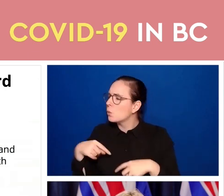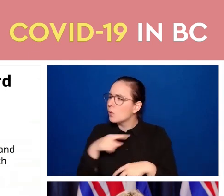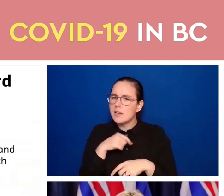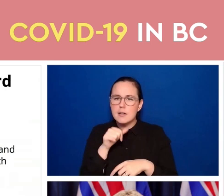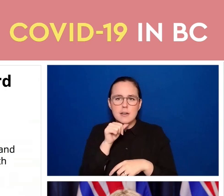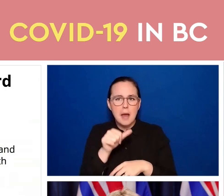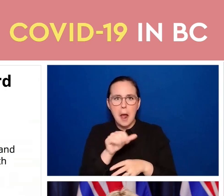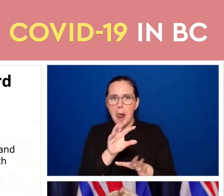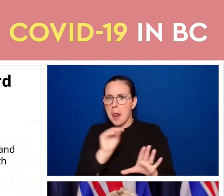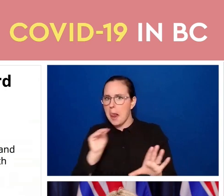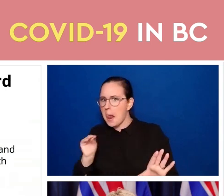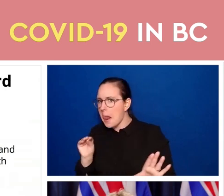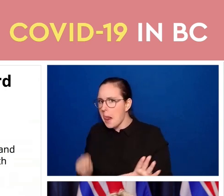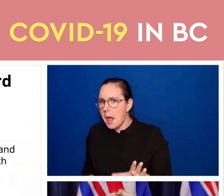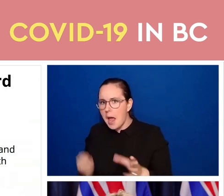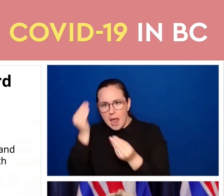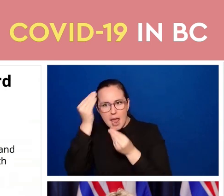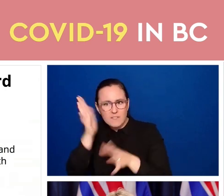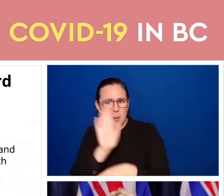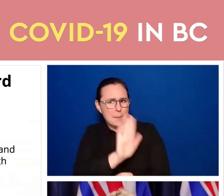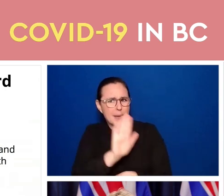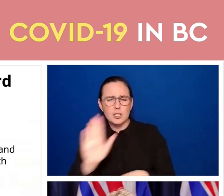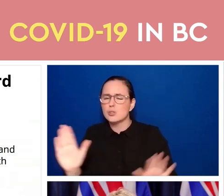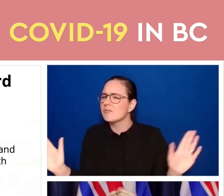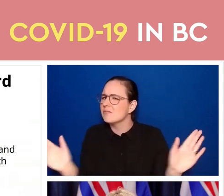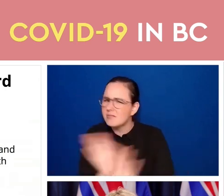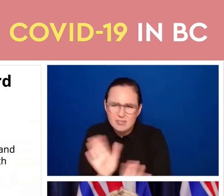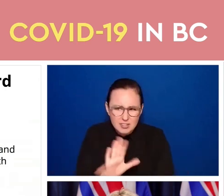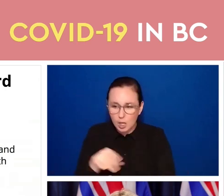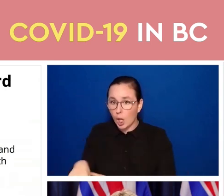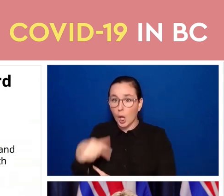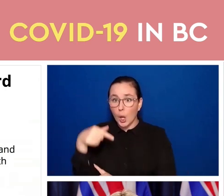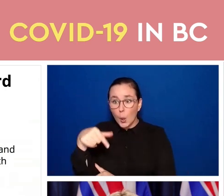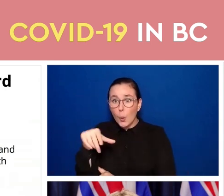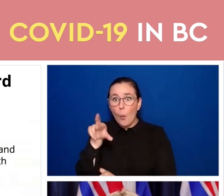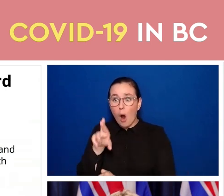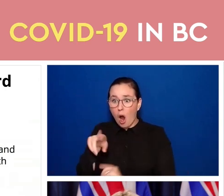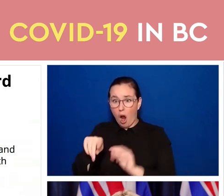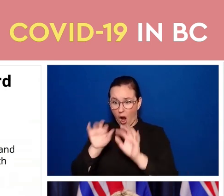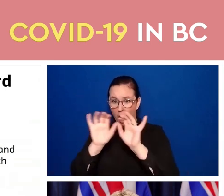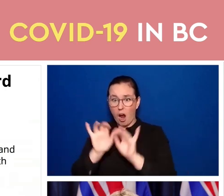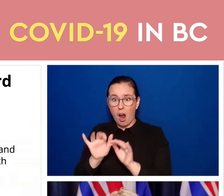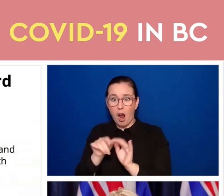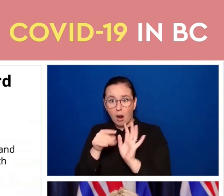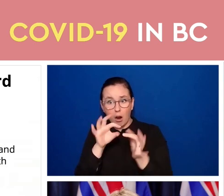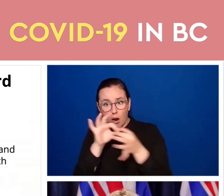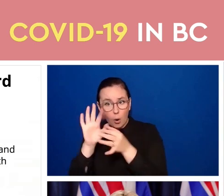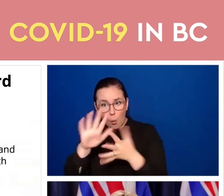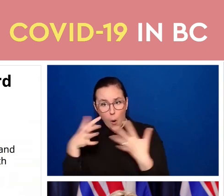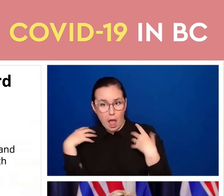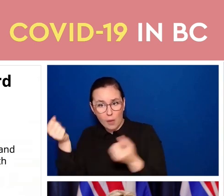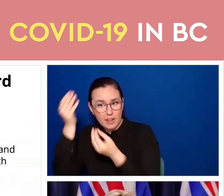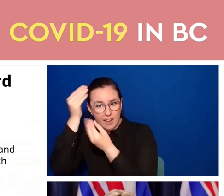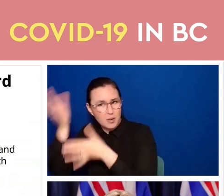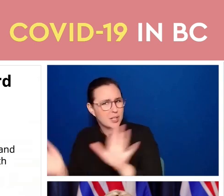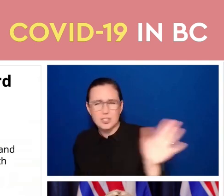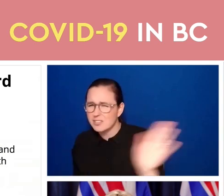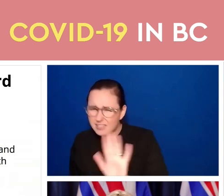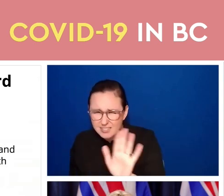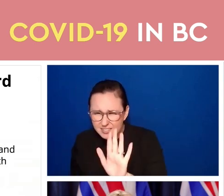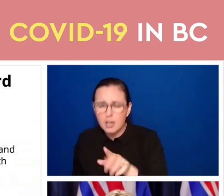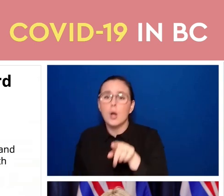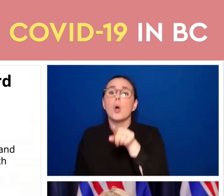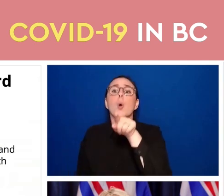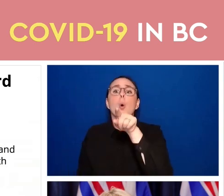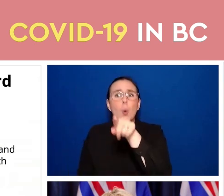other health records. But you still need to keep them secure as you would a copy of your vaccine card that has your information on them.